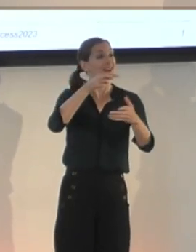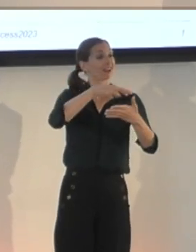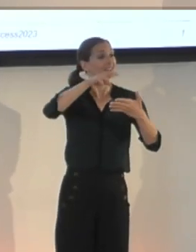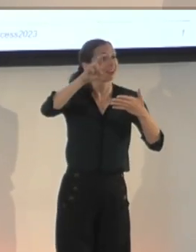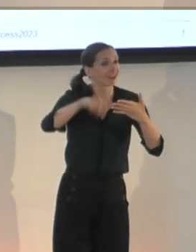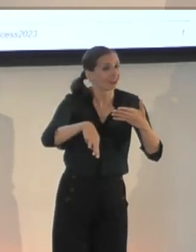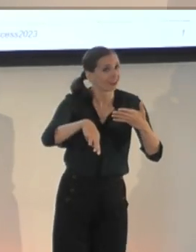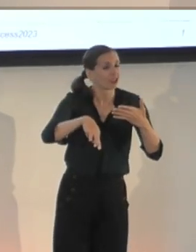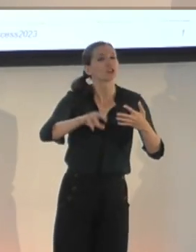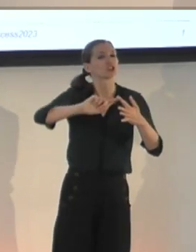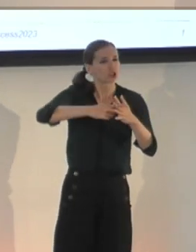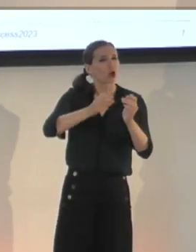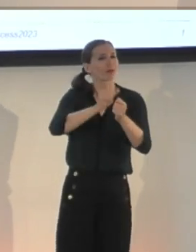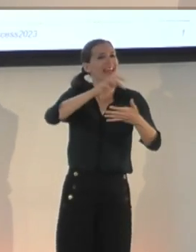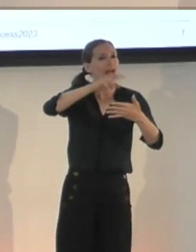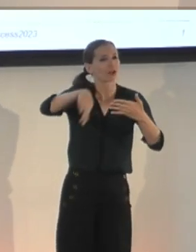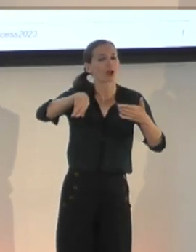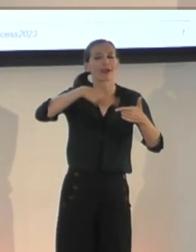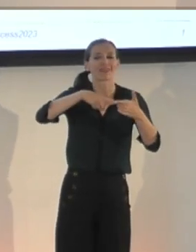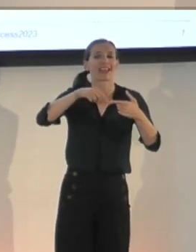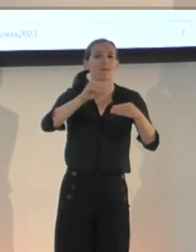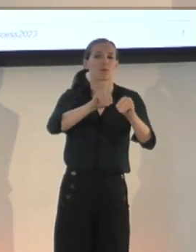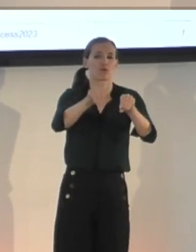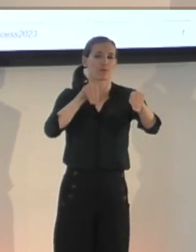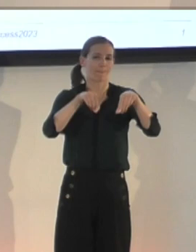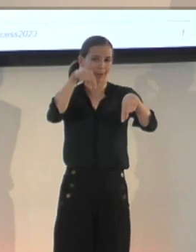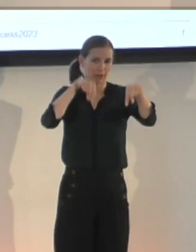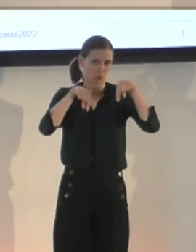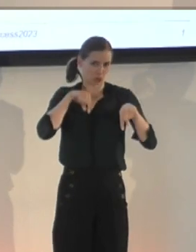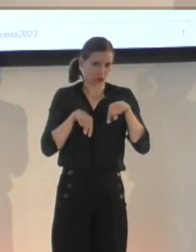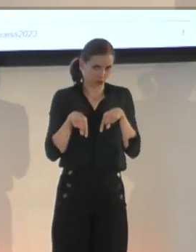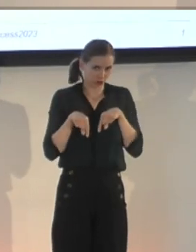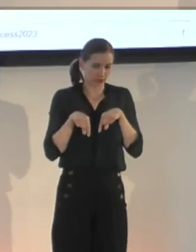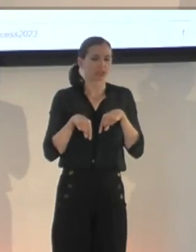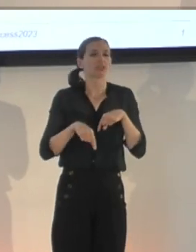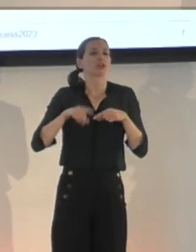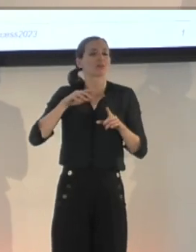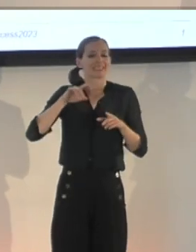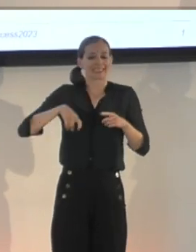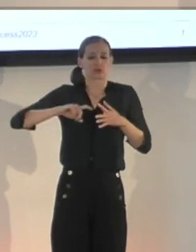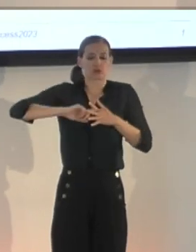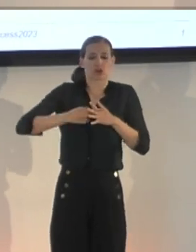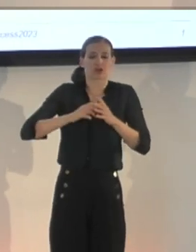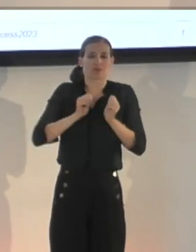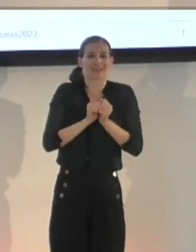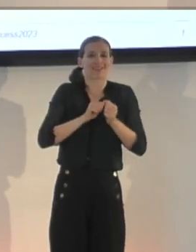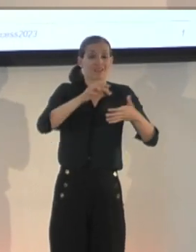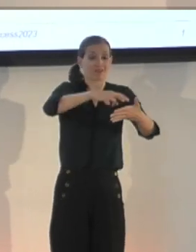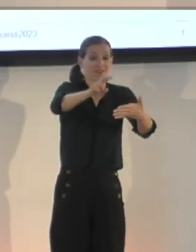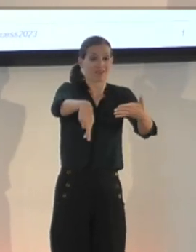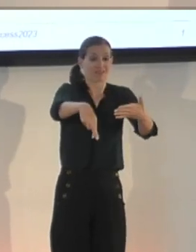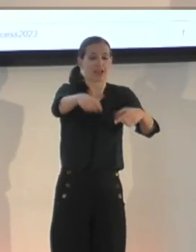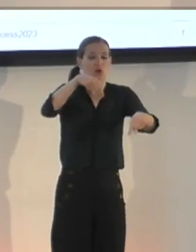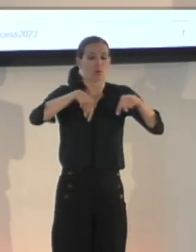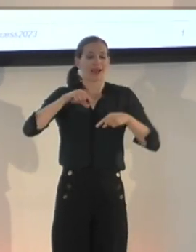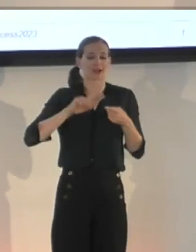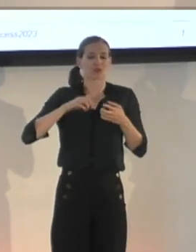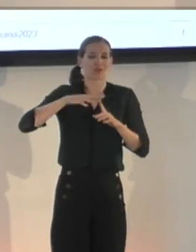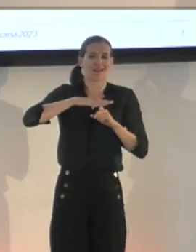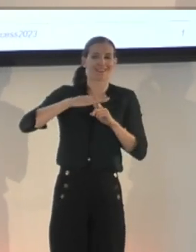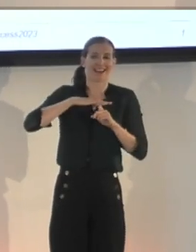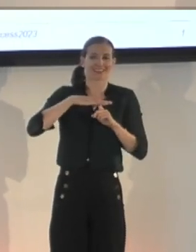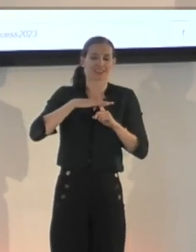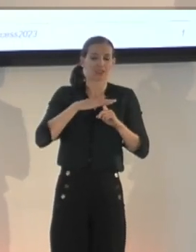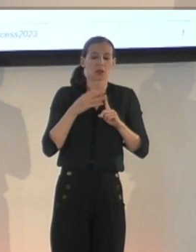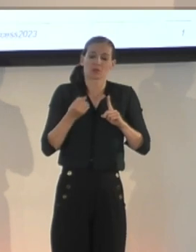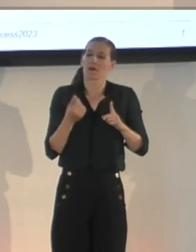And for that, you need context, and you need explainable context. I think, you I'm really, really, you know, super interested in